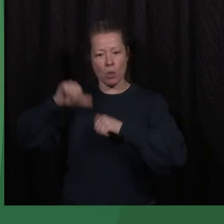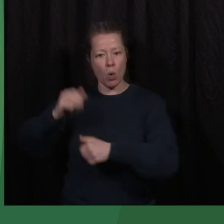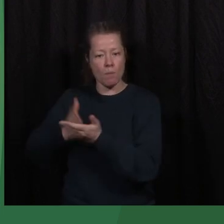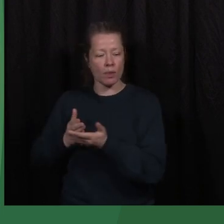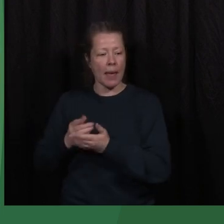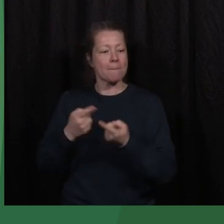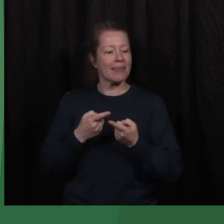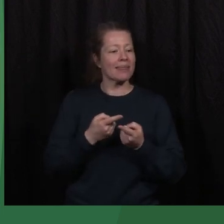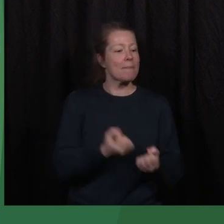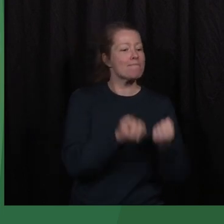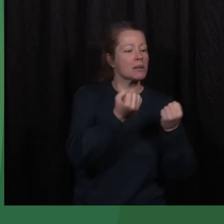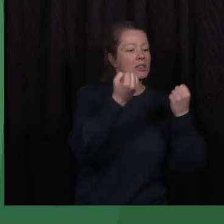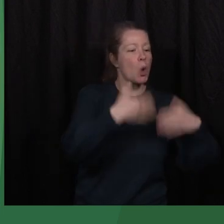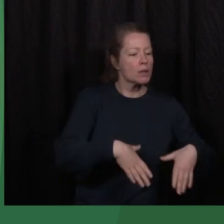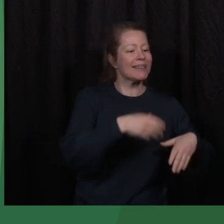exist.